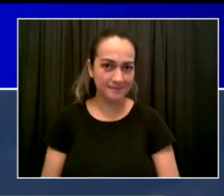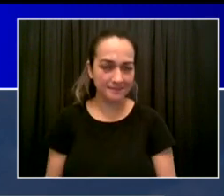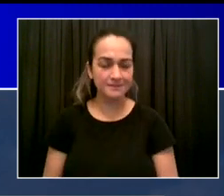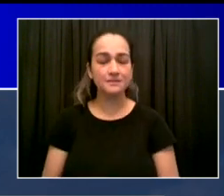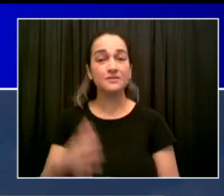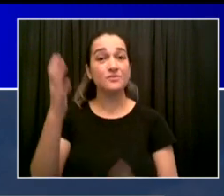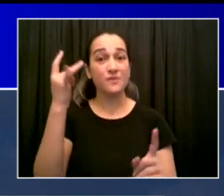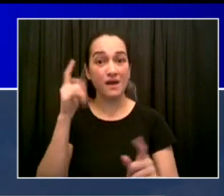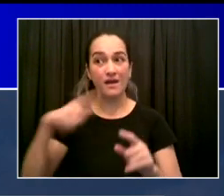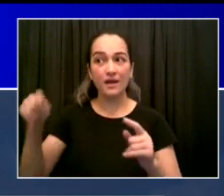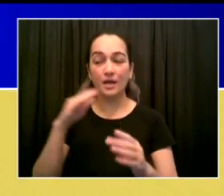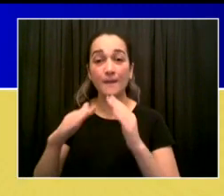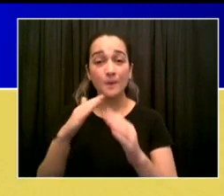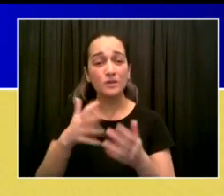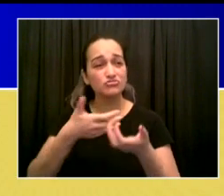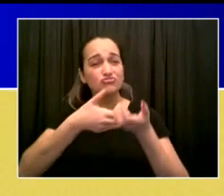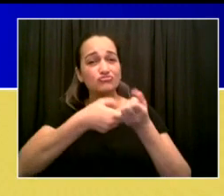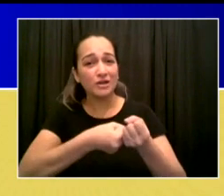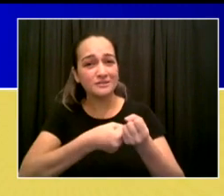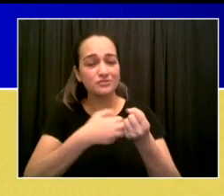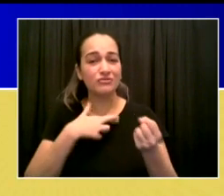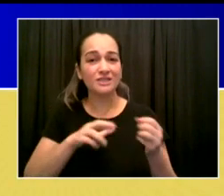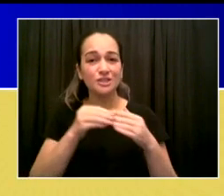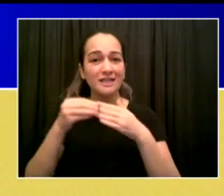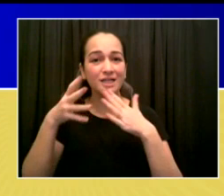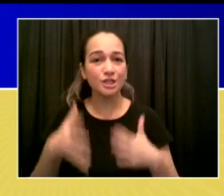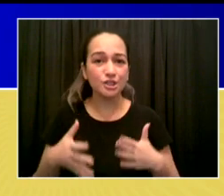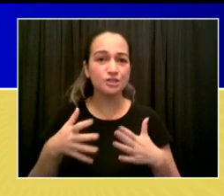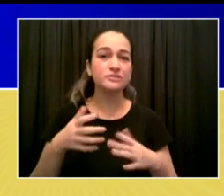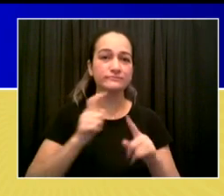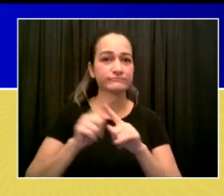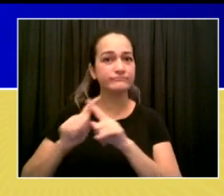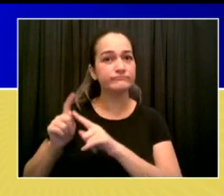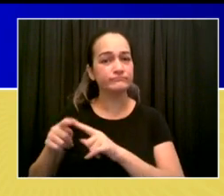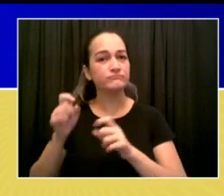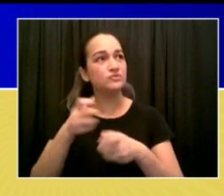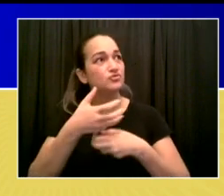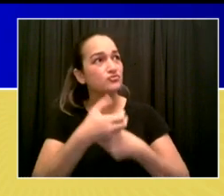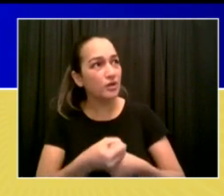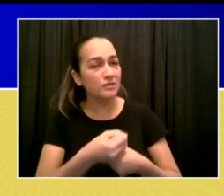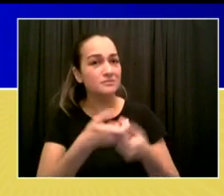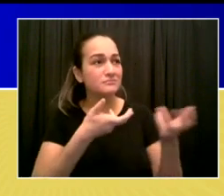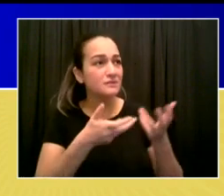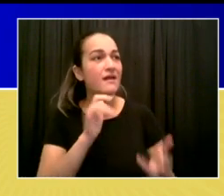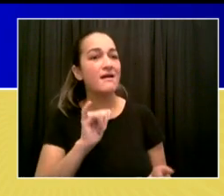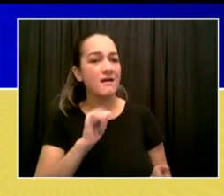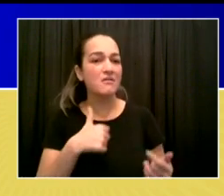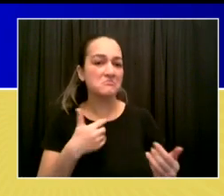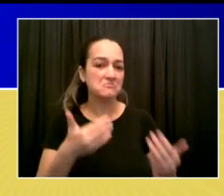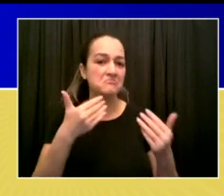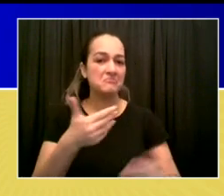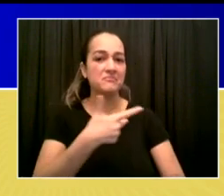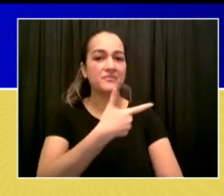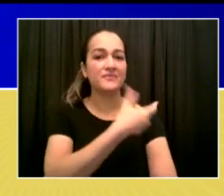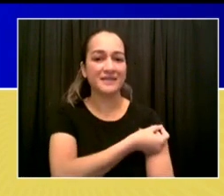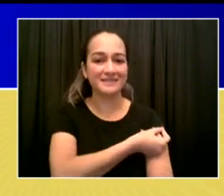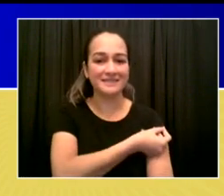We're going to have mobile vaccination sites at over 50 houses of worship around New York City, all five boroughs.